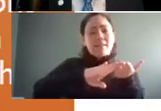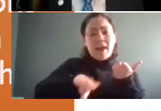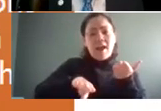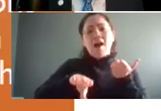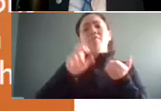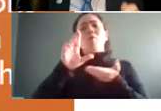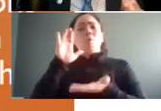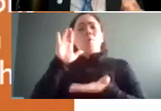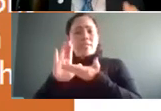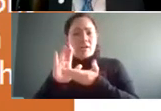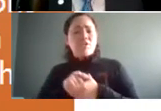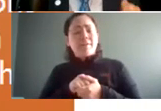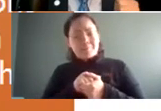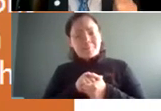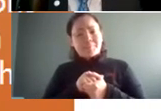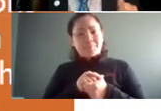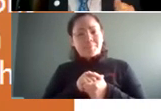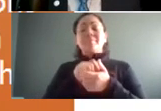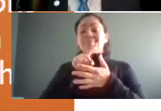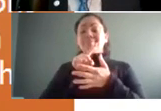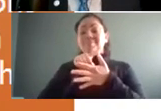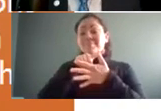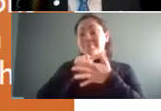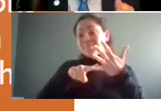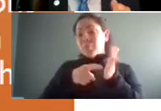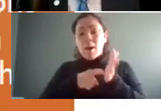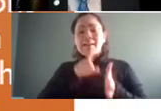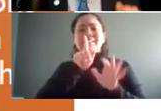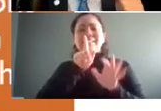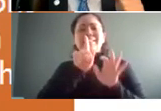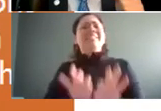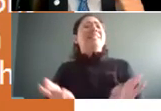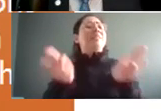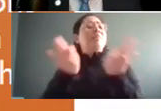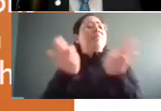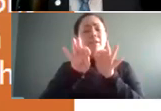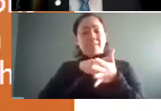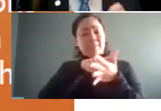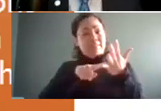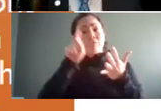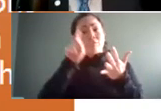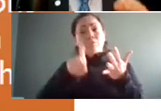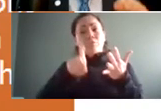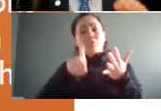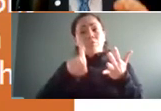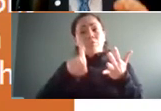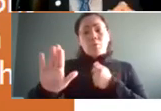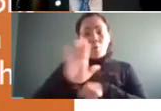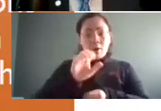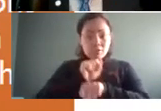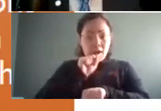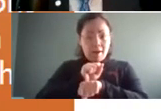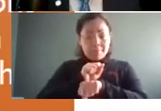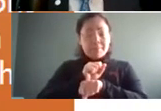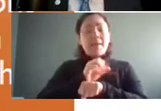force and that criteria is really important the criteria should be job related and it should be consistent with business